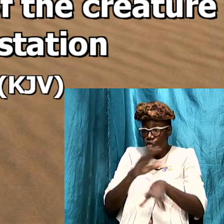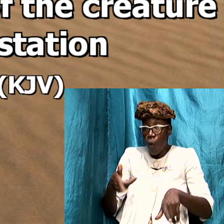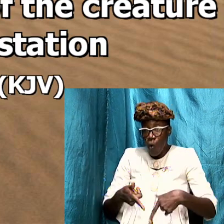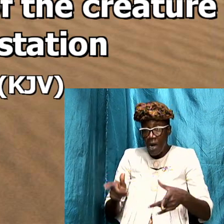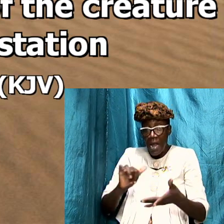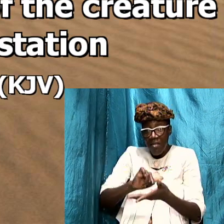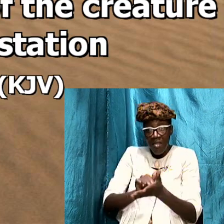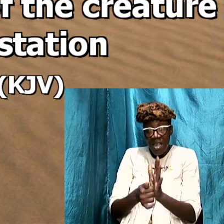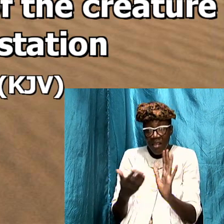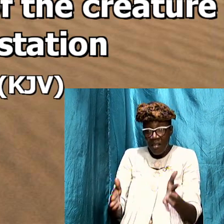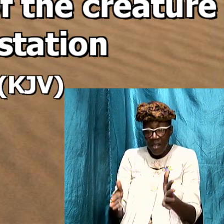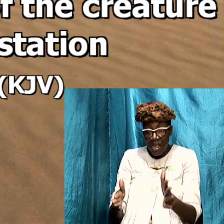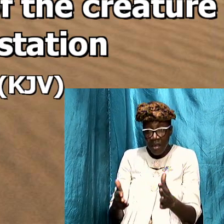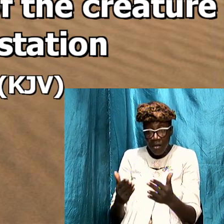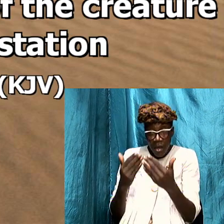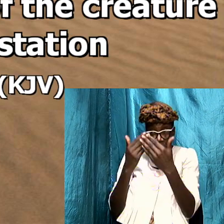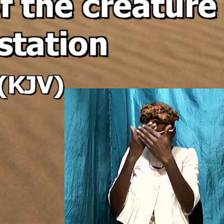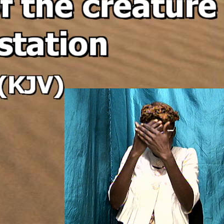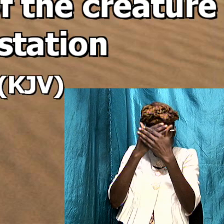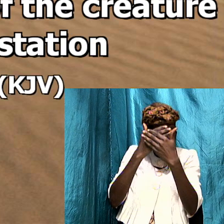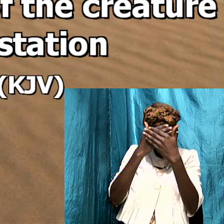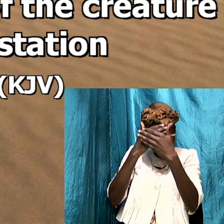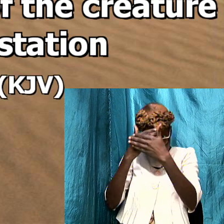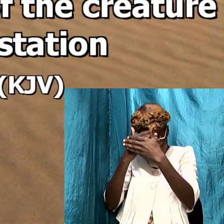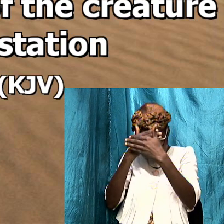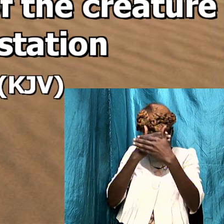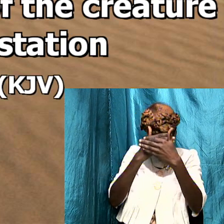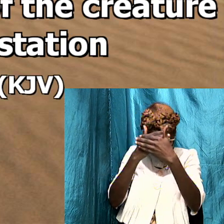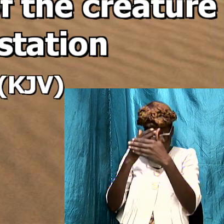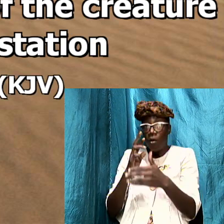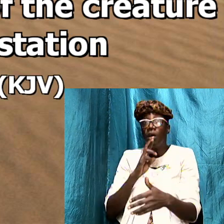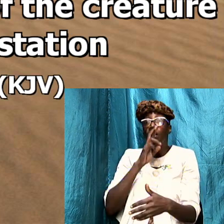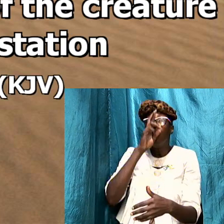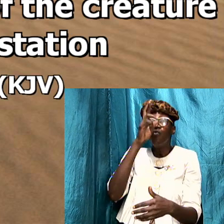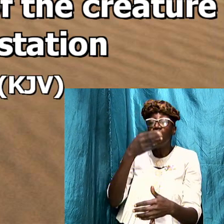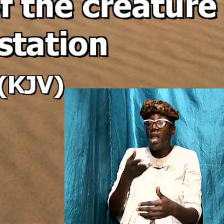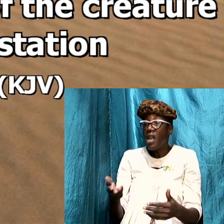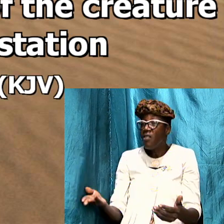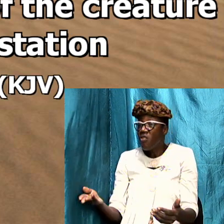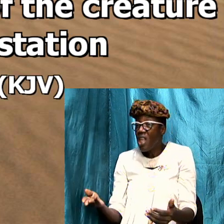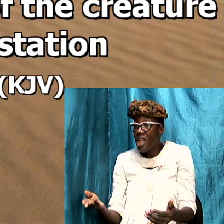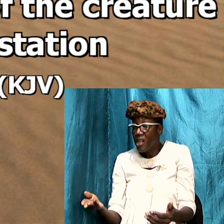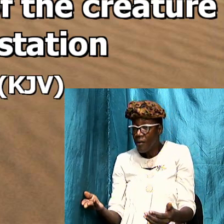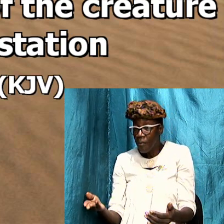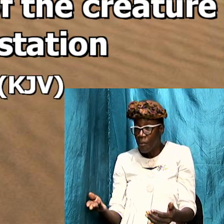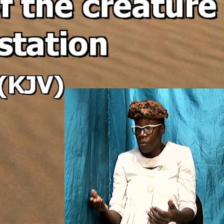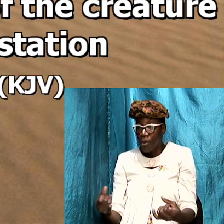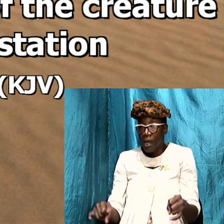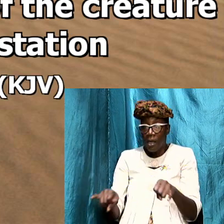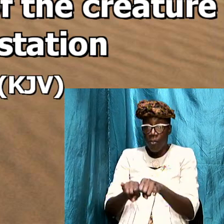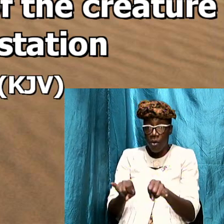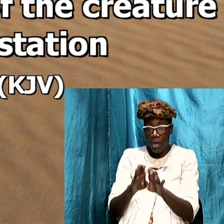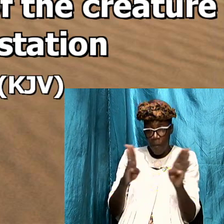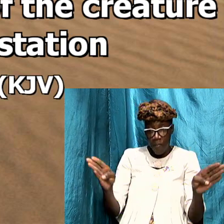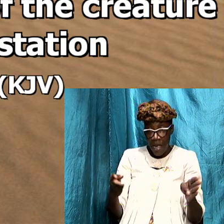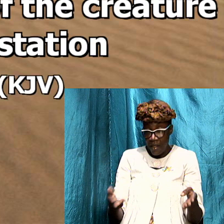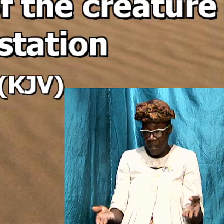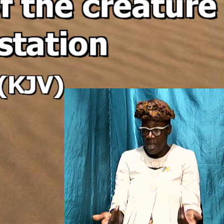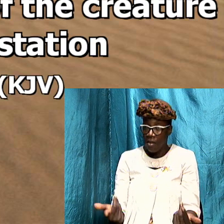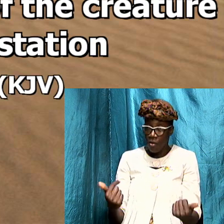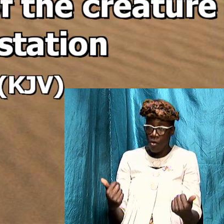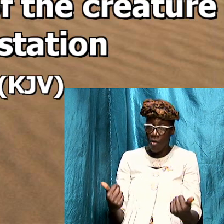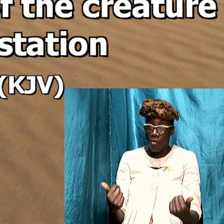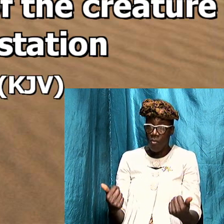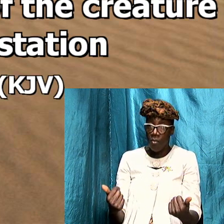things foreshadow the real deal and the main event and the big thing that is to come